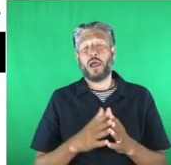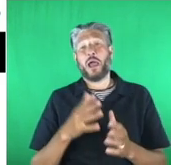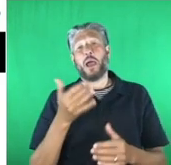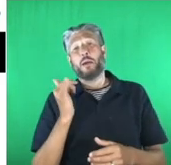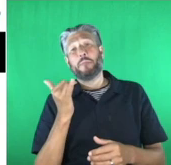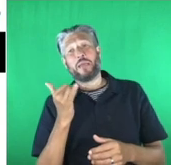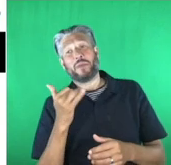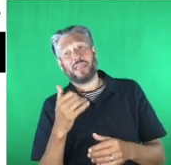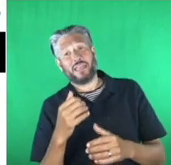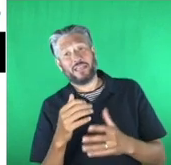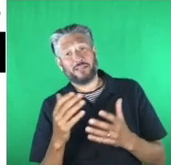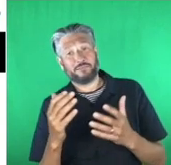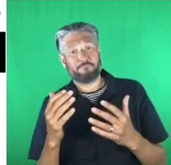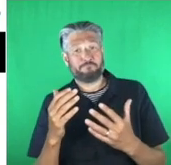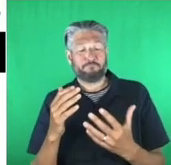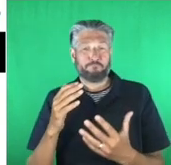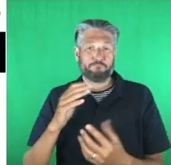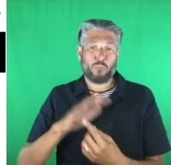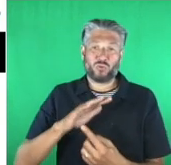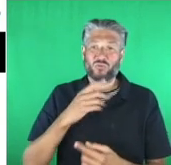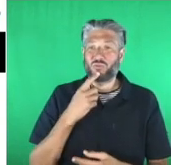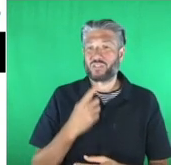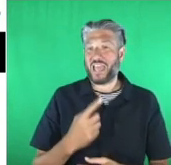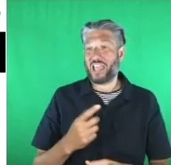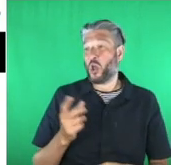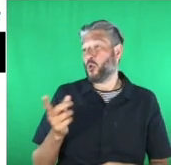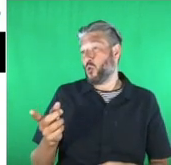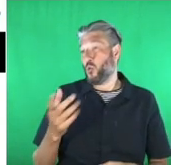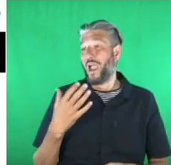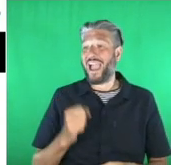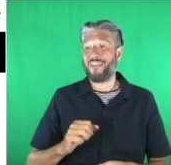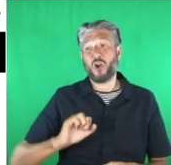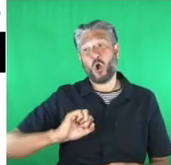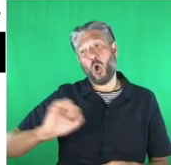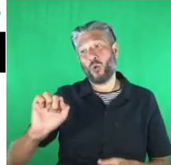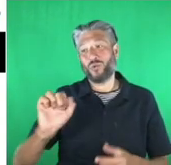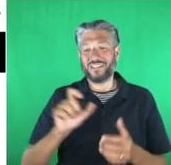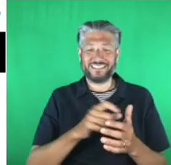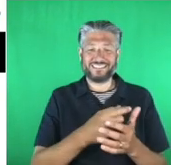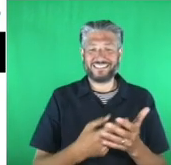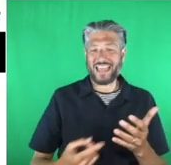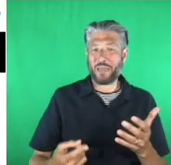now have a disabled trophy. I'm really, really sorry.